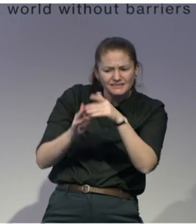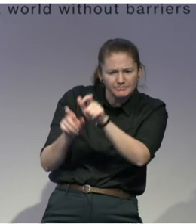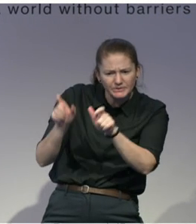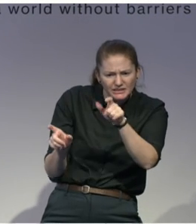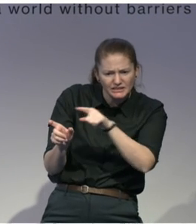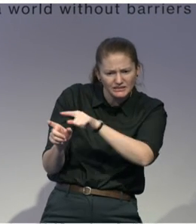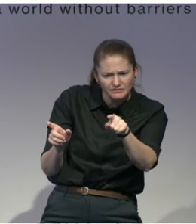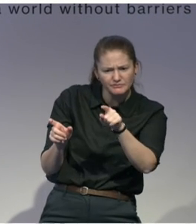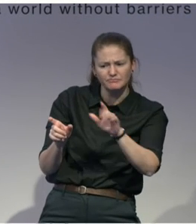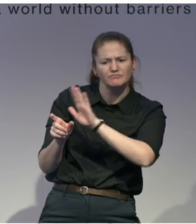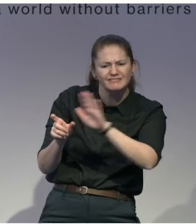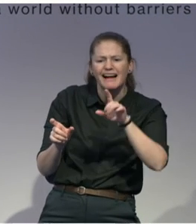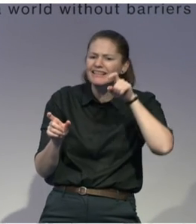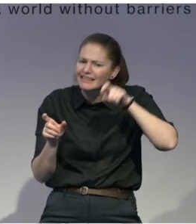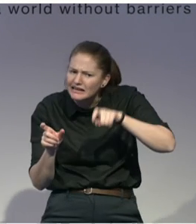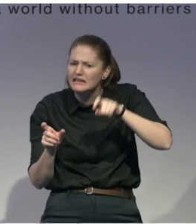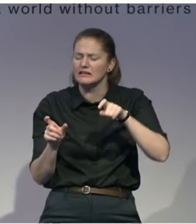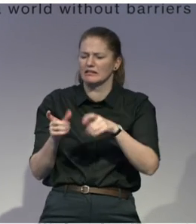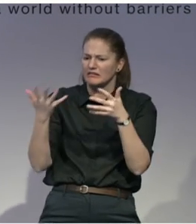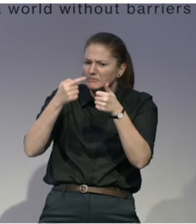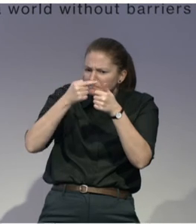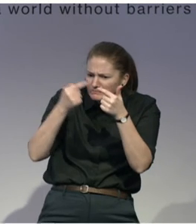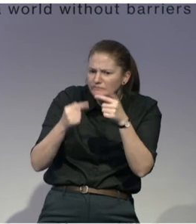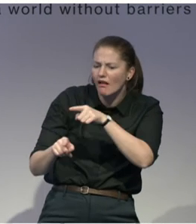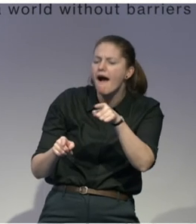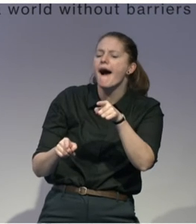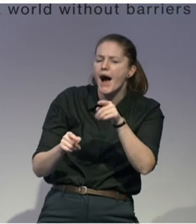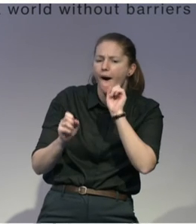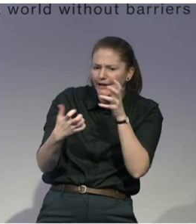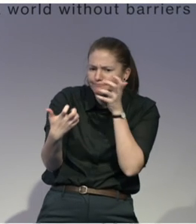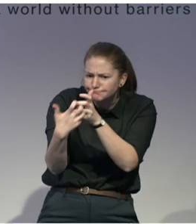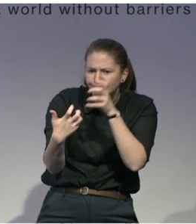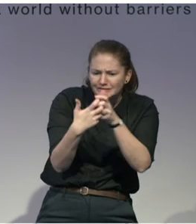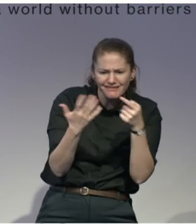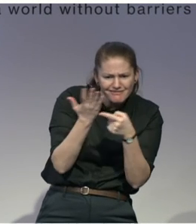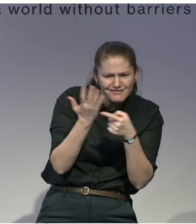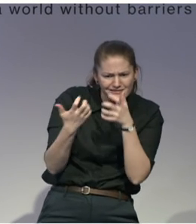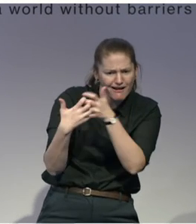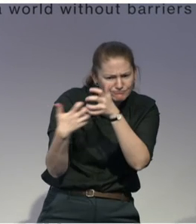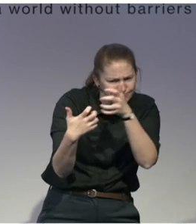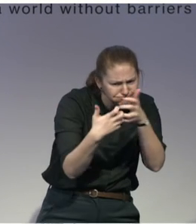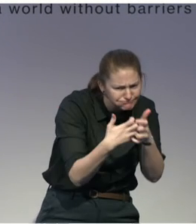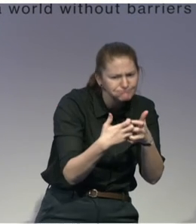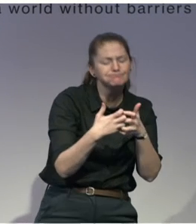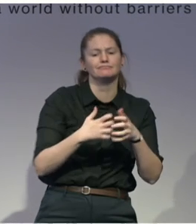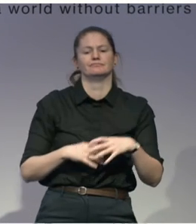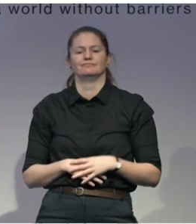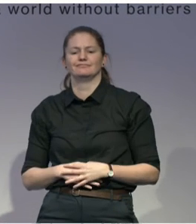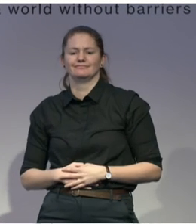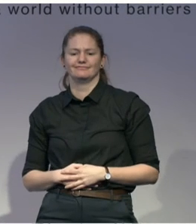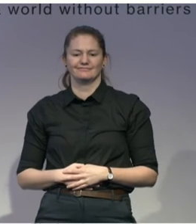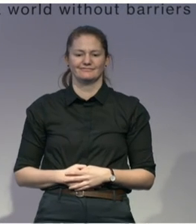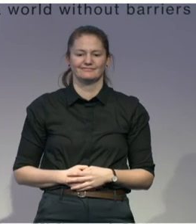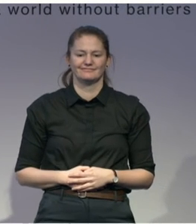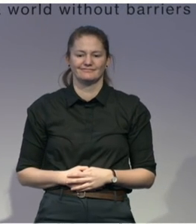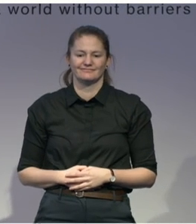form strategic partnerships with partners in the various sectors. And we also support the ground initiatives to help